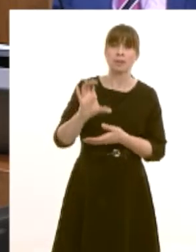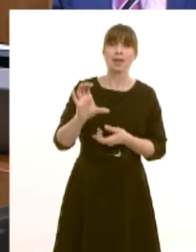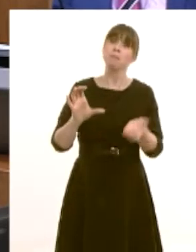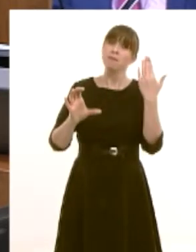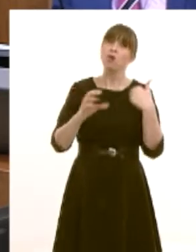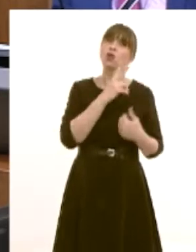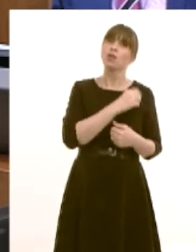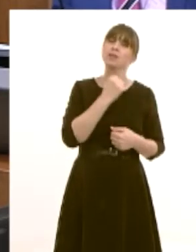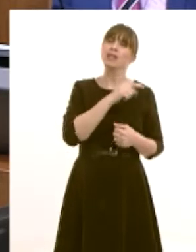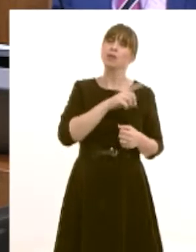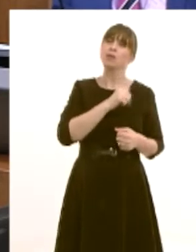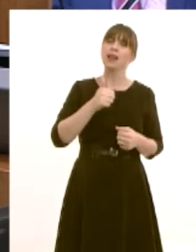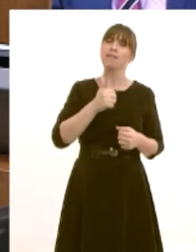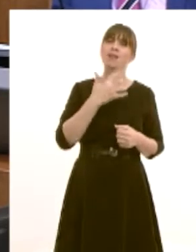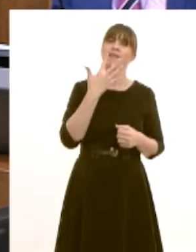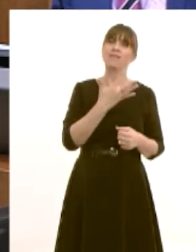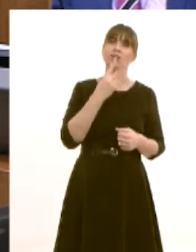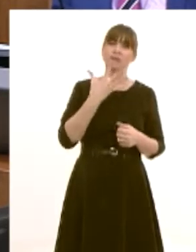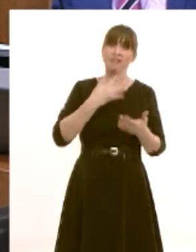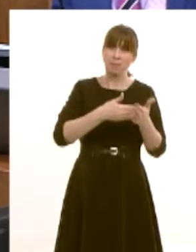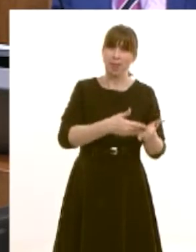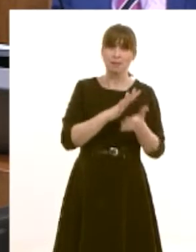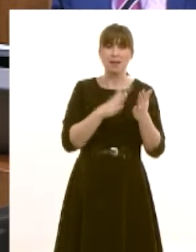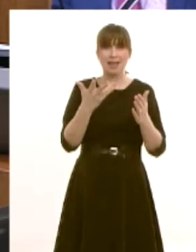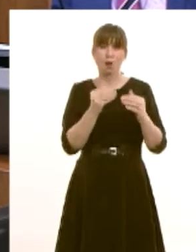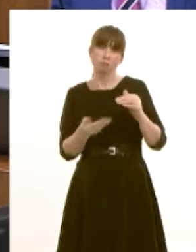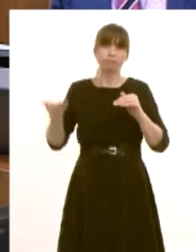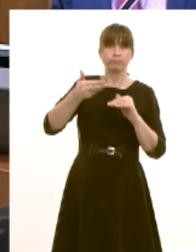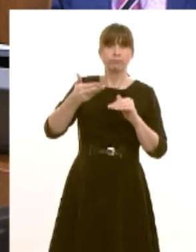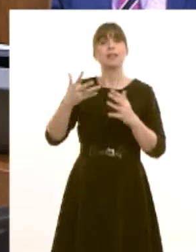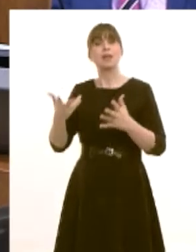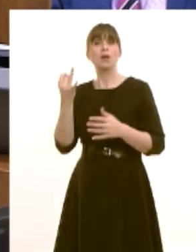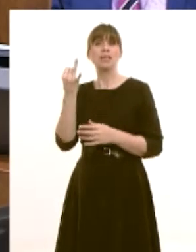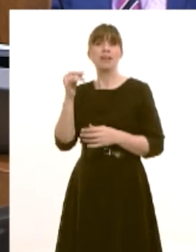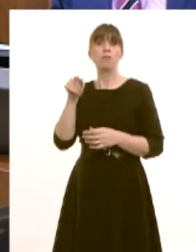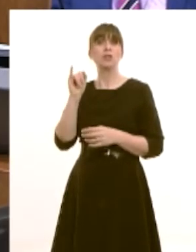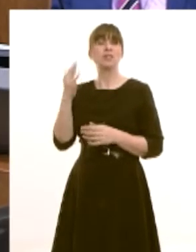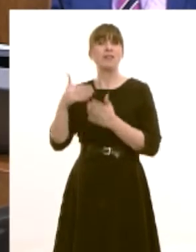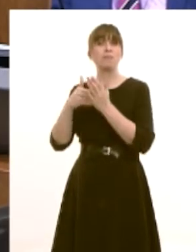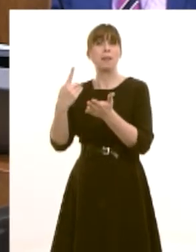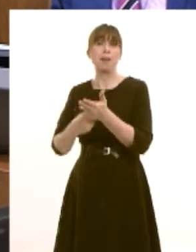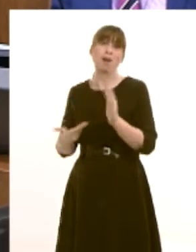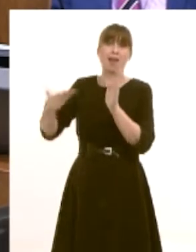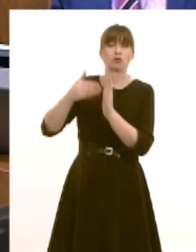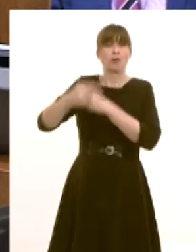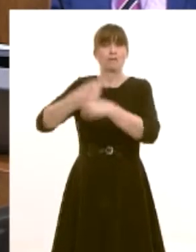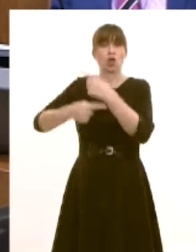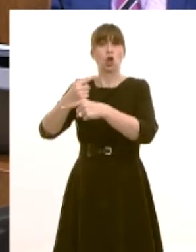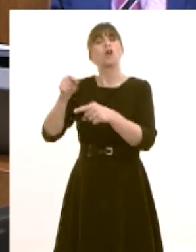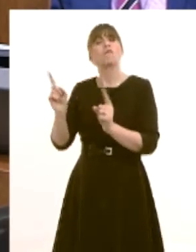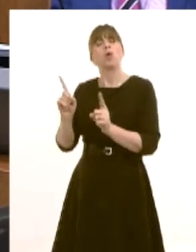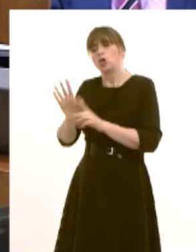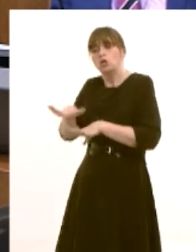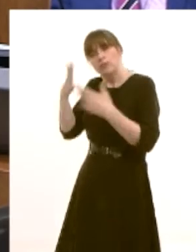in 2010 to 11 and of course the member will be aware of an additional 7.65 million pounds a year to improve and develop specialist child and